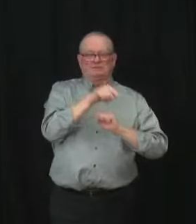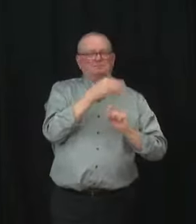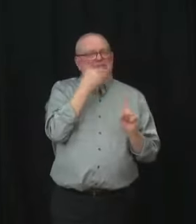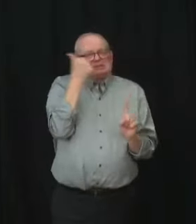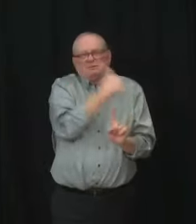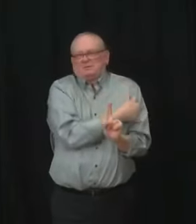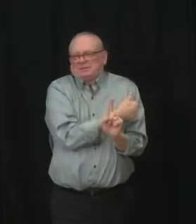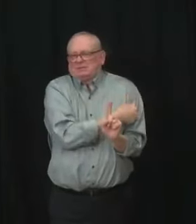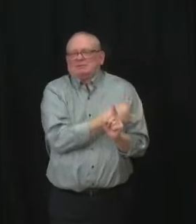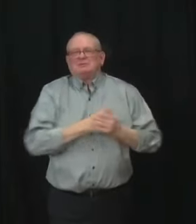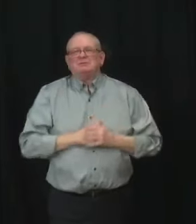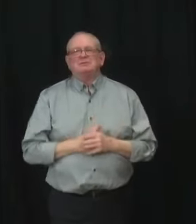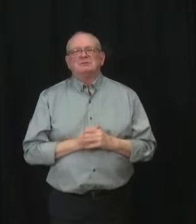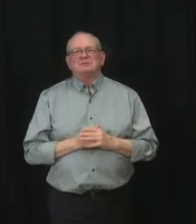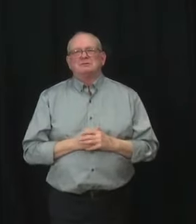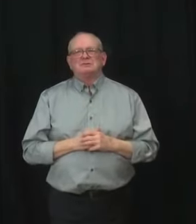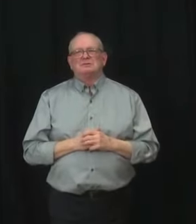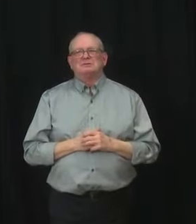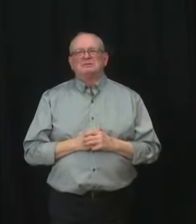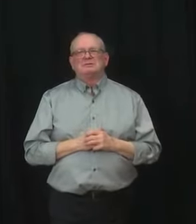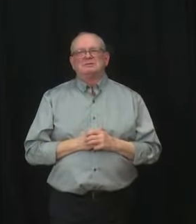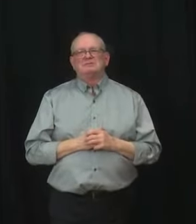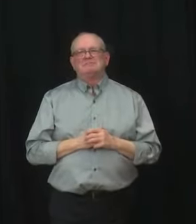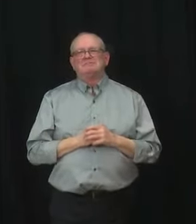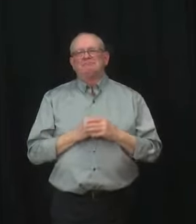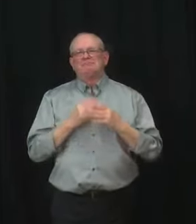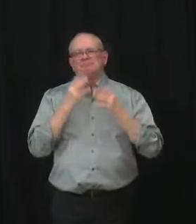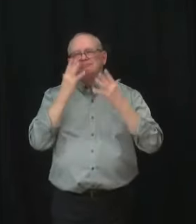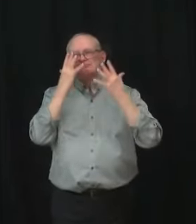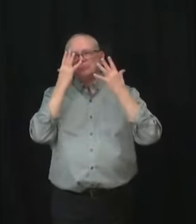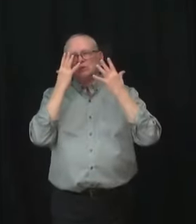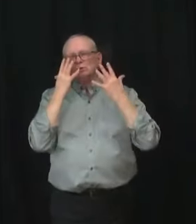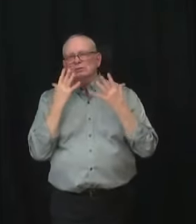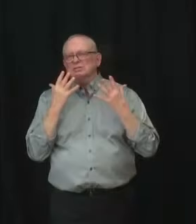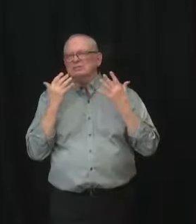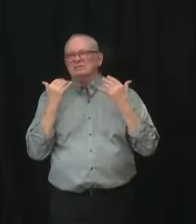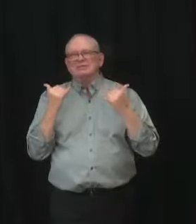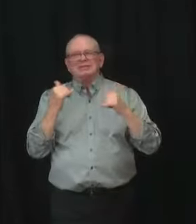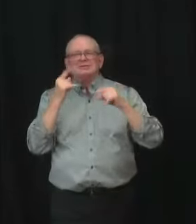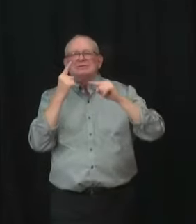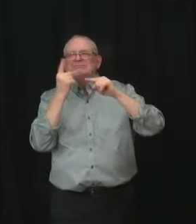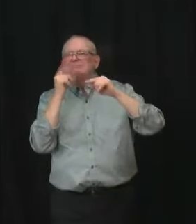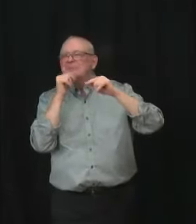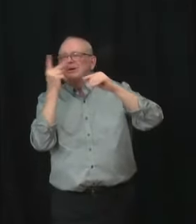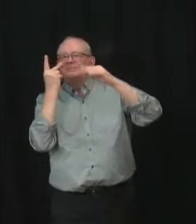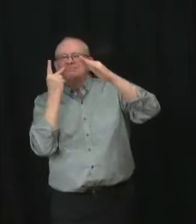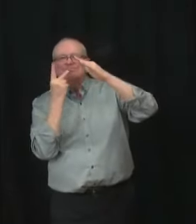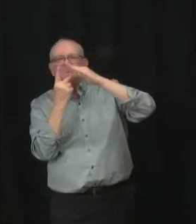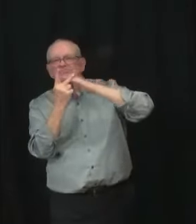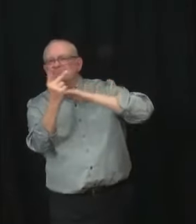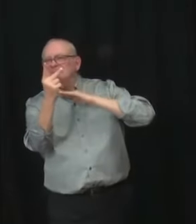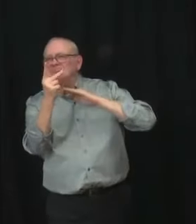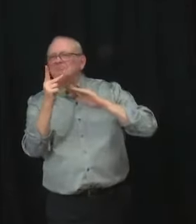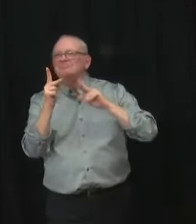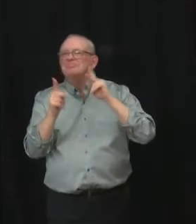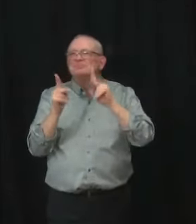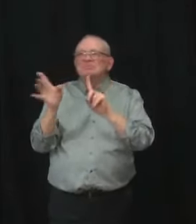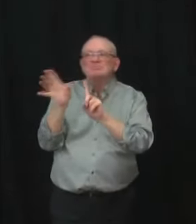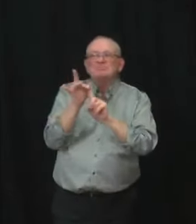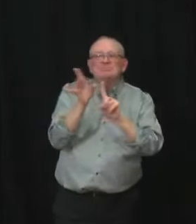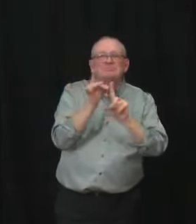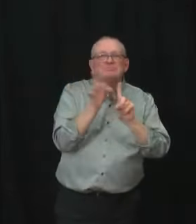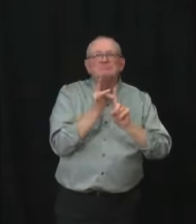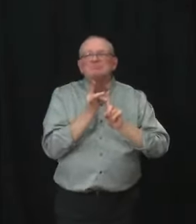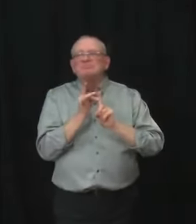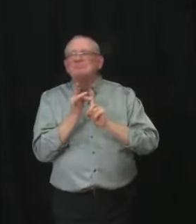Unfortunately, we cannot yet perfectly predict if any individual will have COVID-19 and have only a